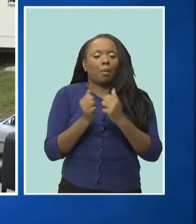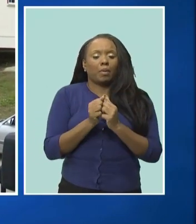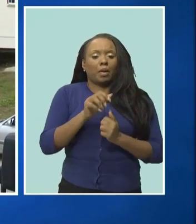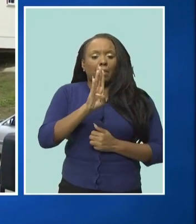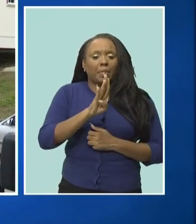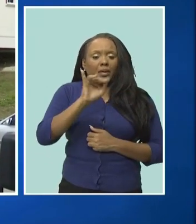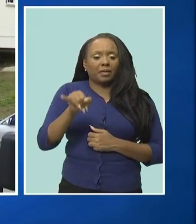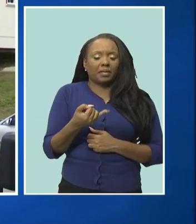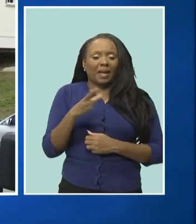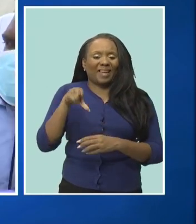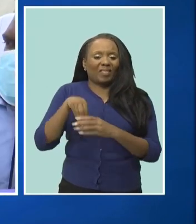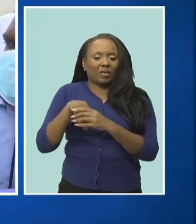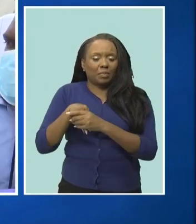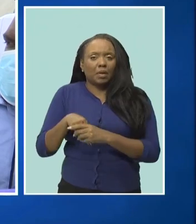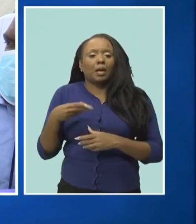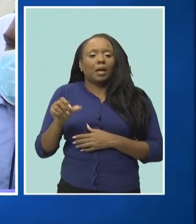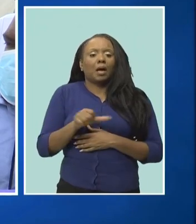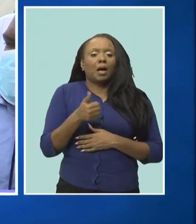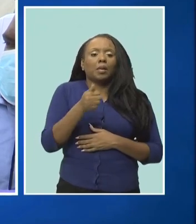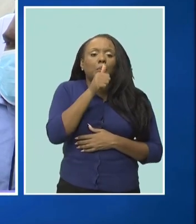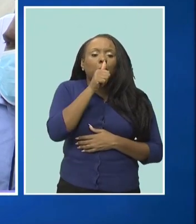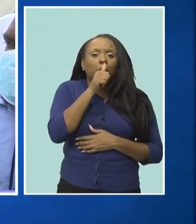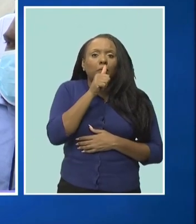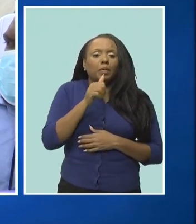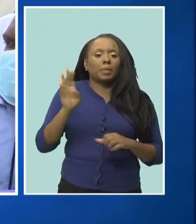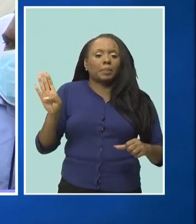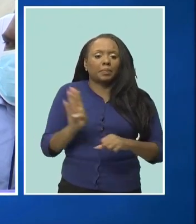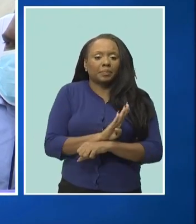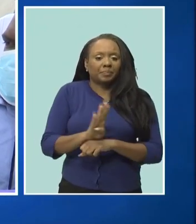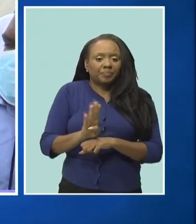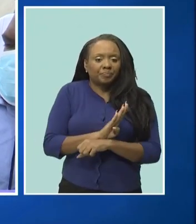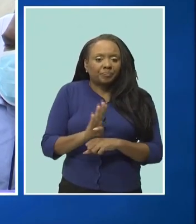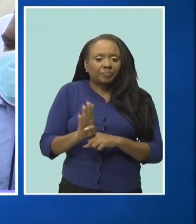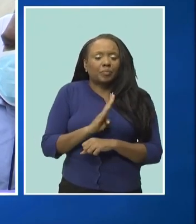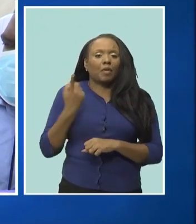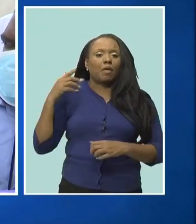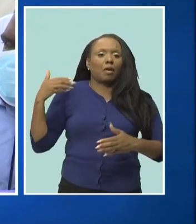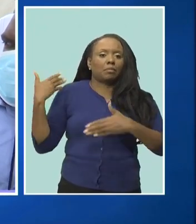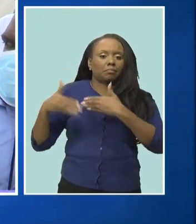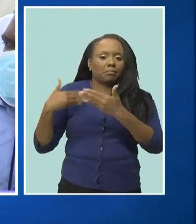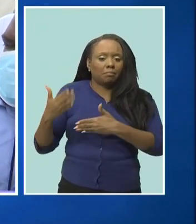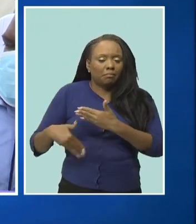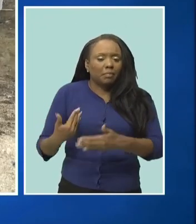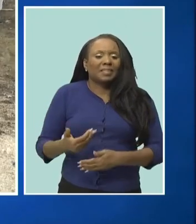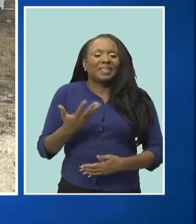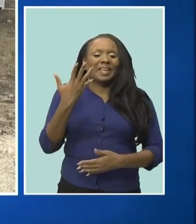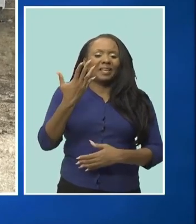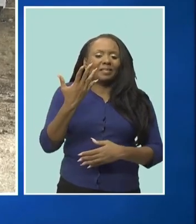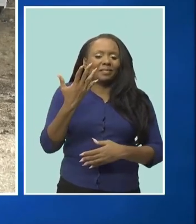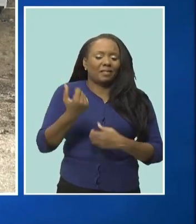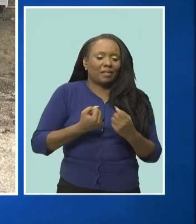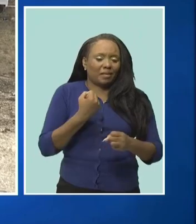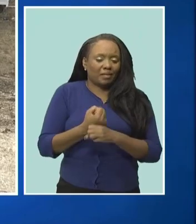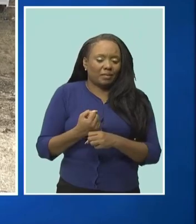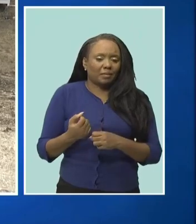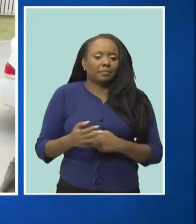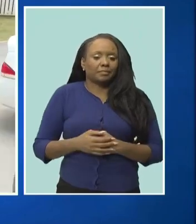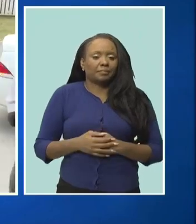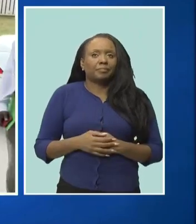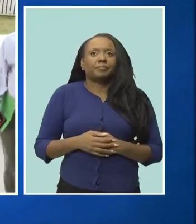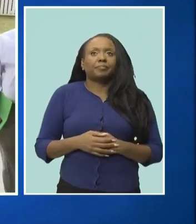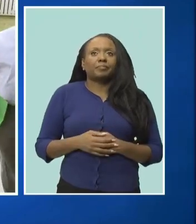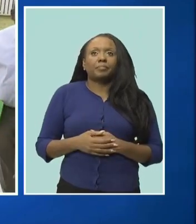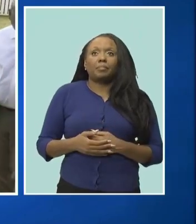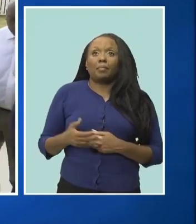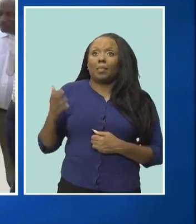private sector entity to build up more more than half of what we need over the next five years chairman of BJ investments limited Bjorn